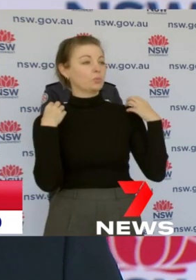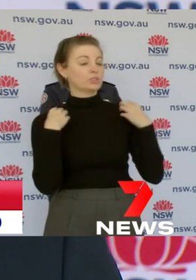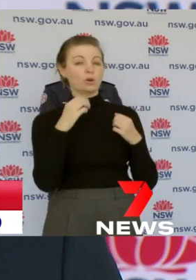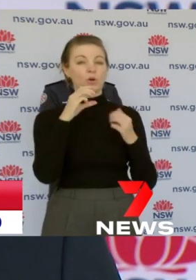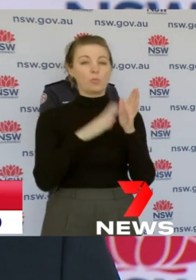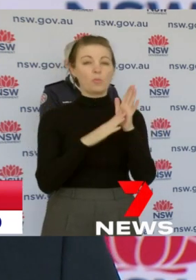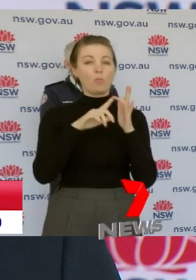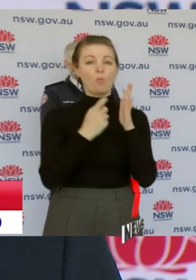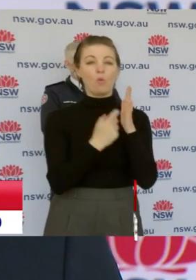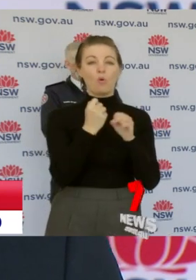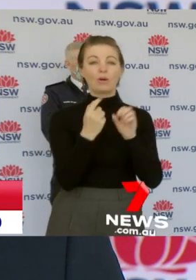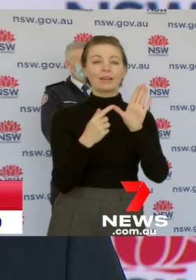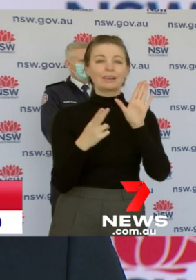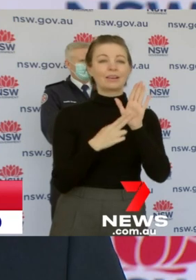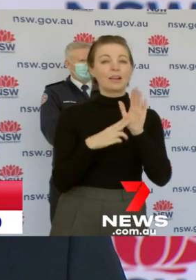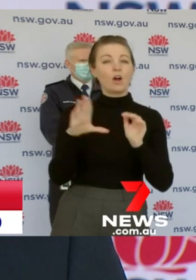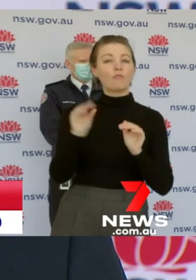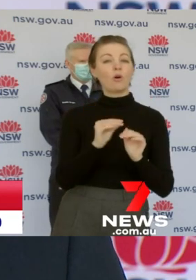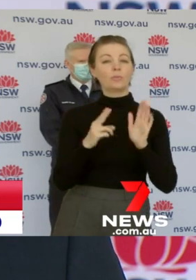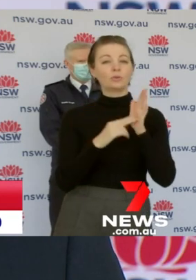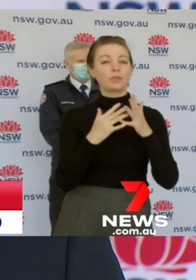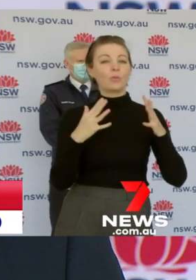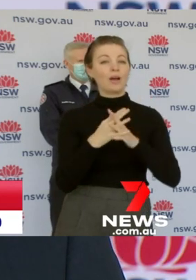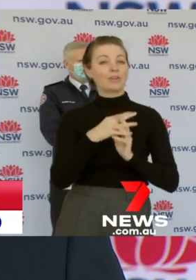who have some more to say on this issue. But